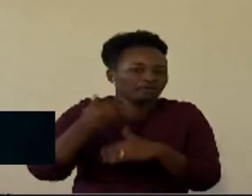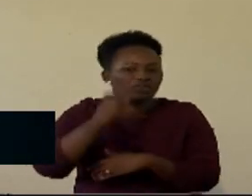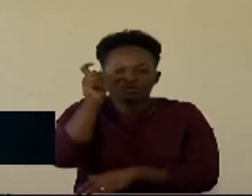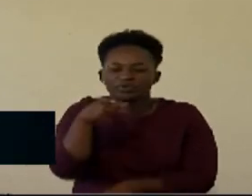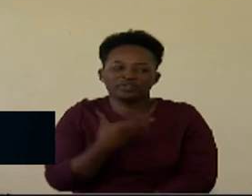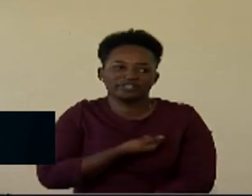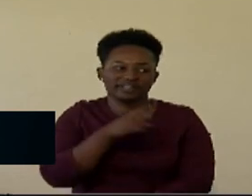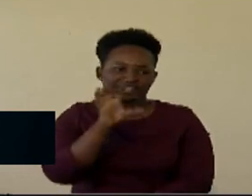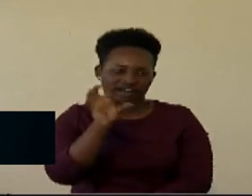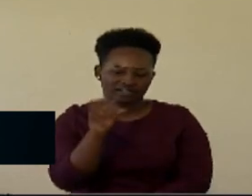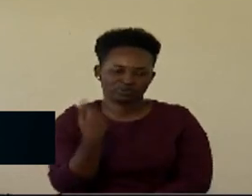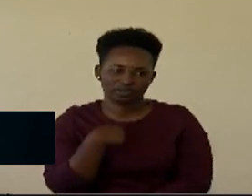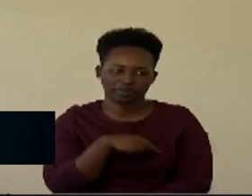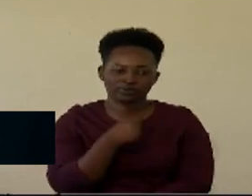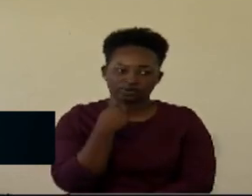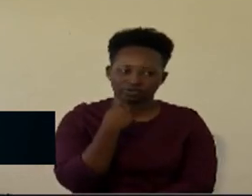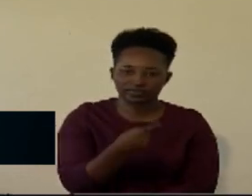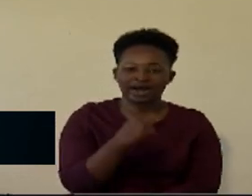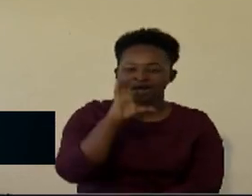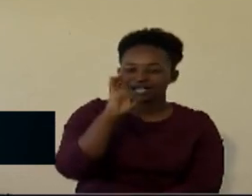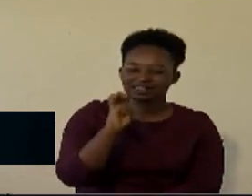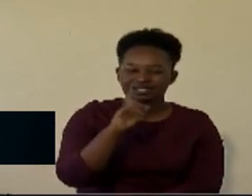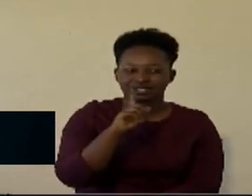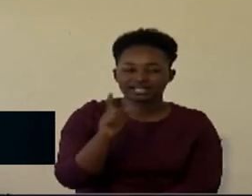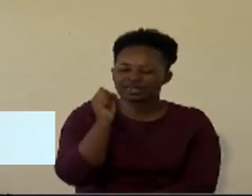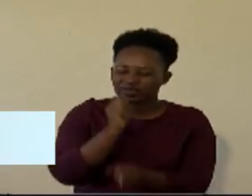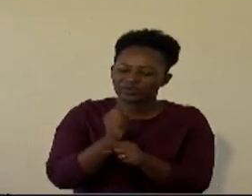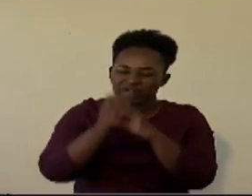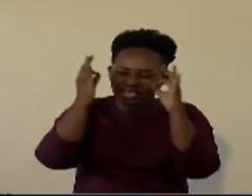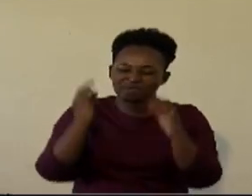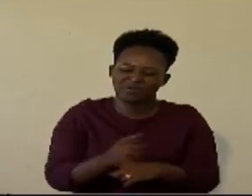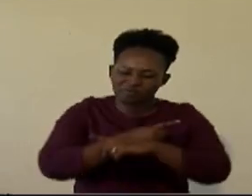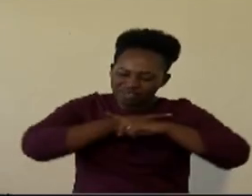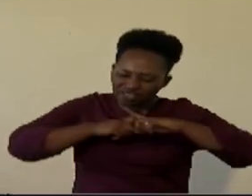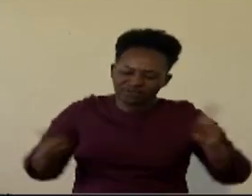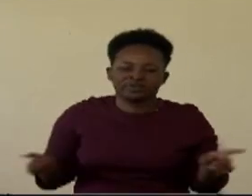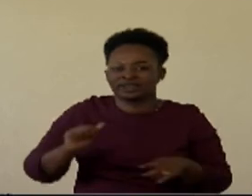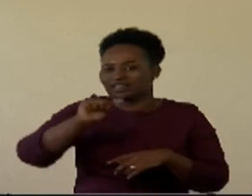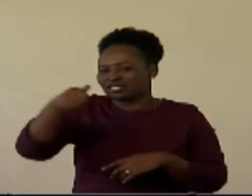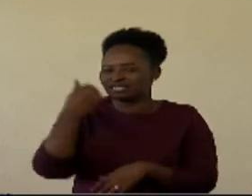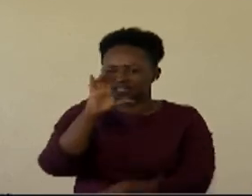a cell that does completely what is different from the rest of the cells